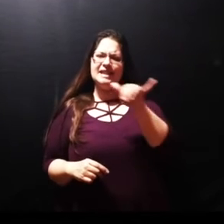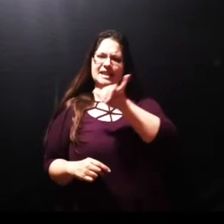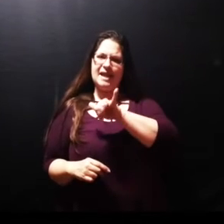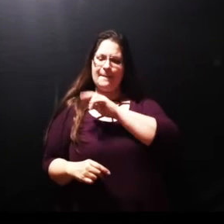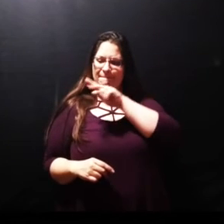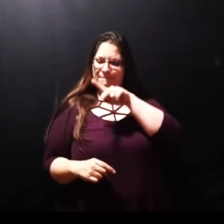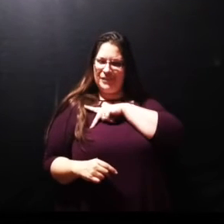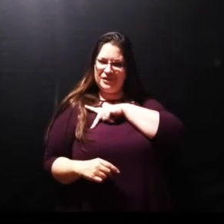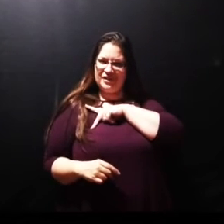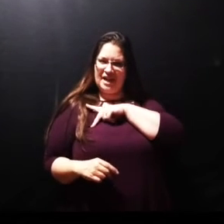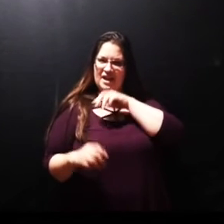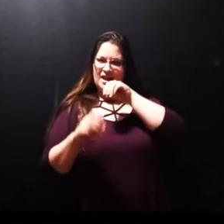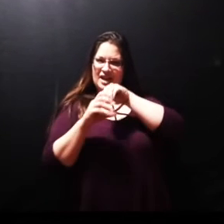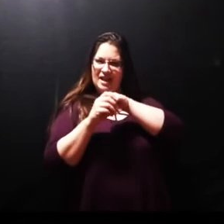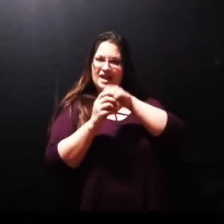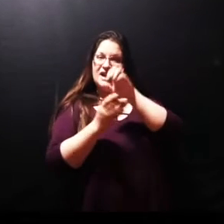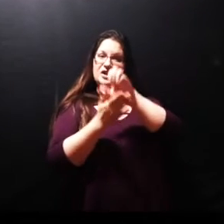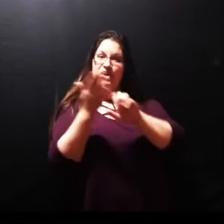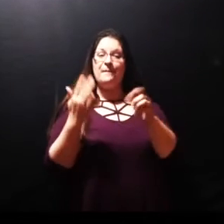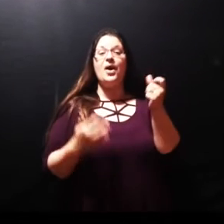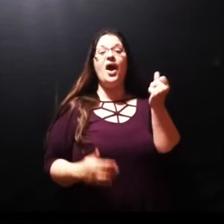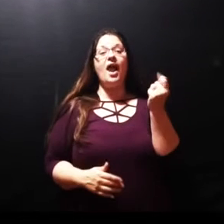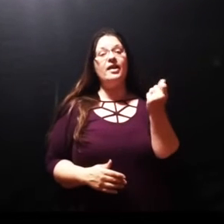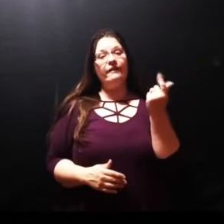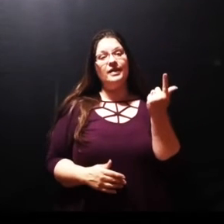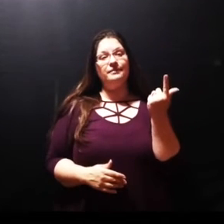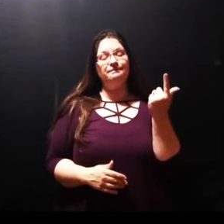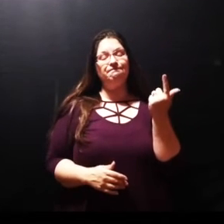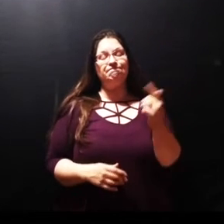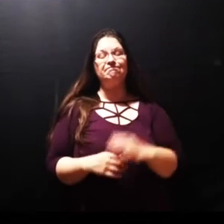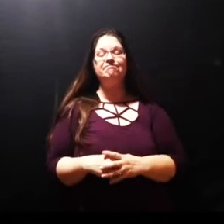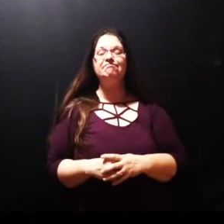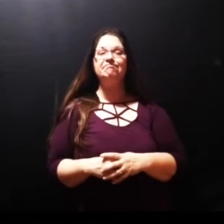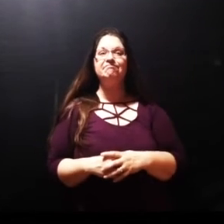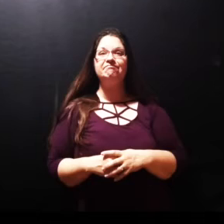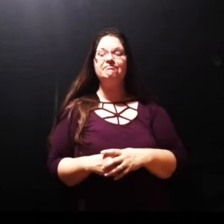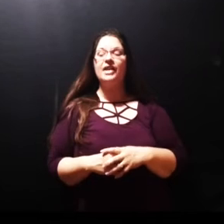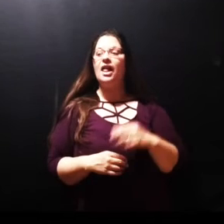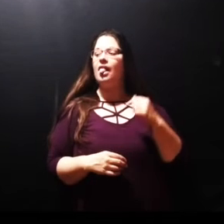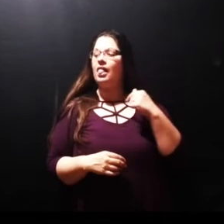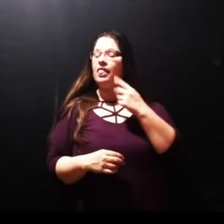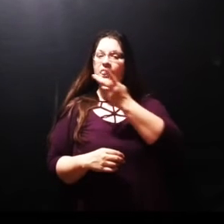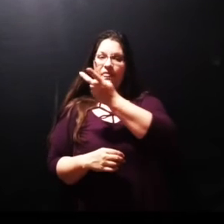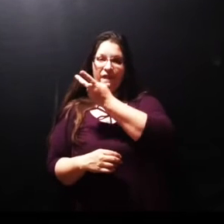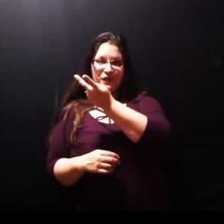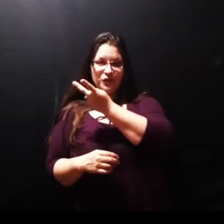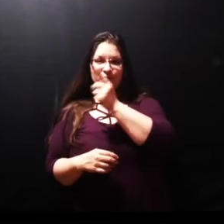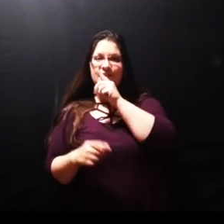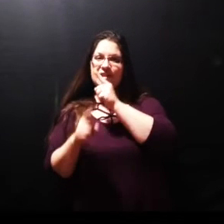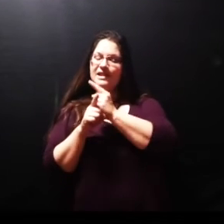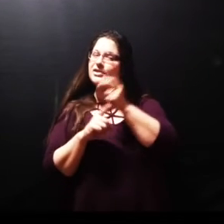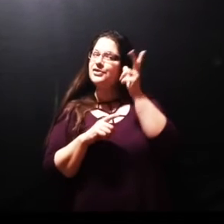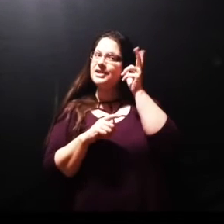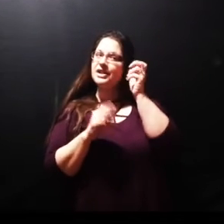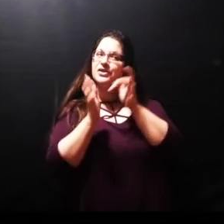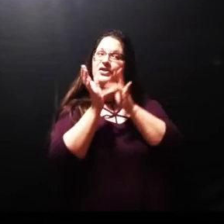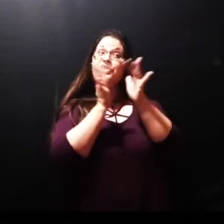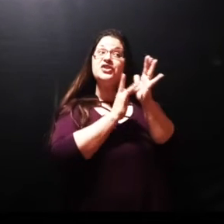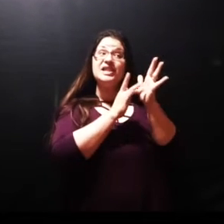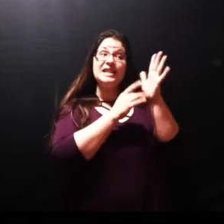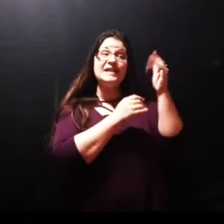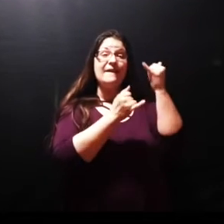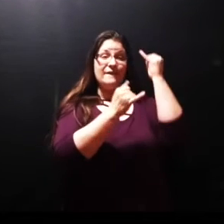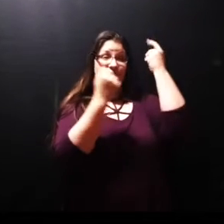news comes to Mary and Martha that Jesus and his disciples are walking into town and Martha gets up and she